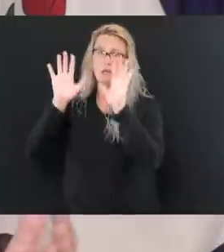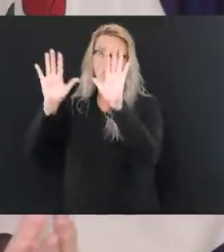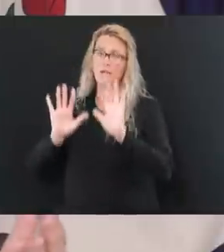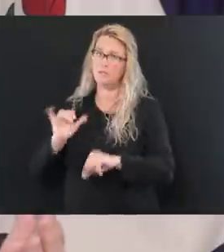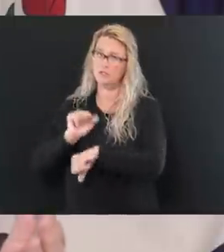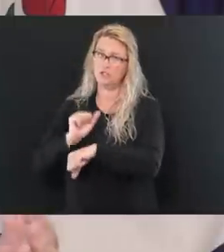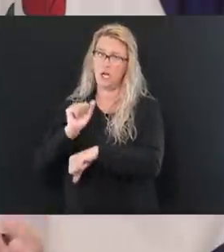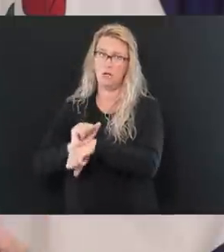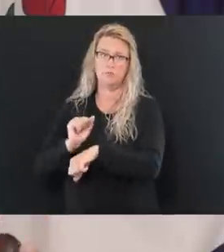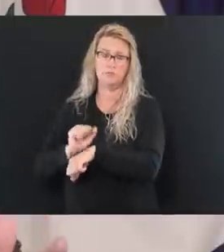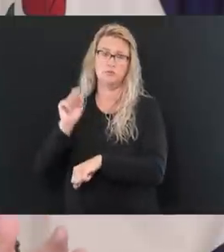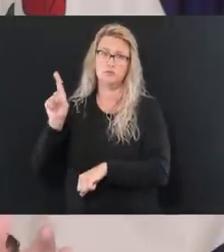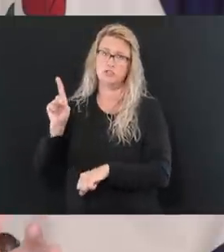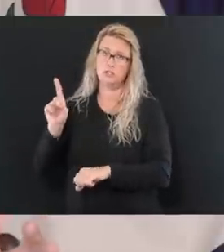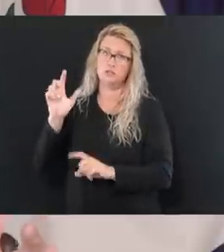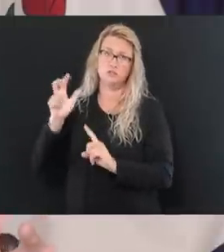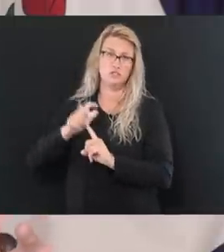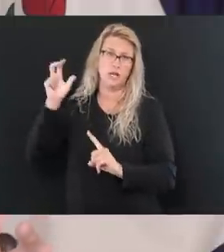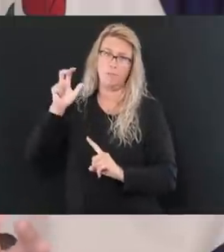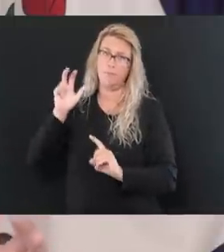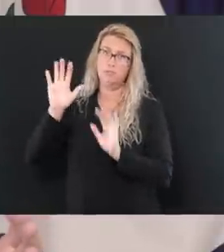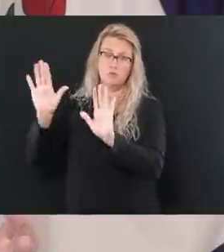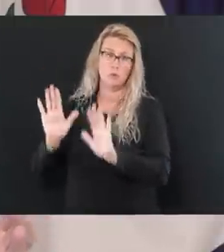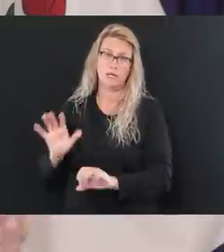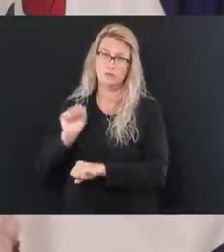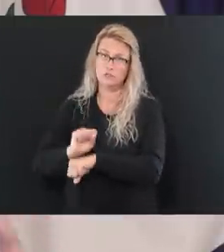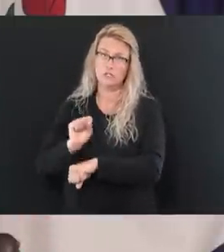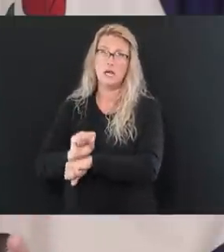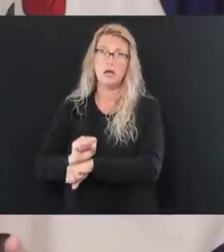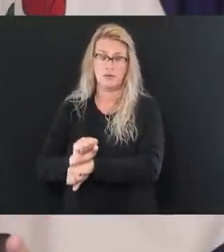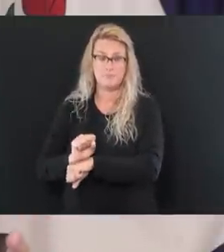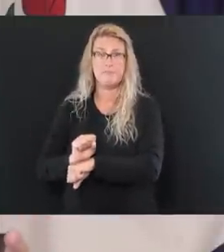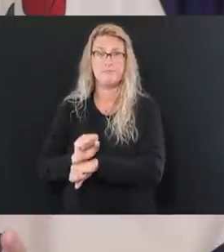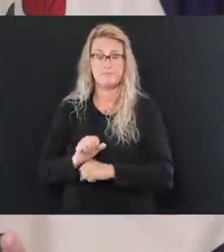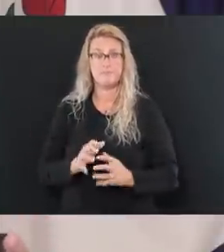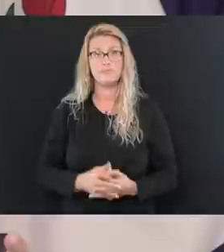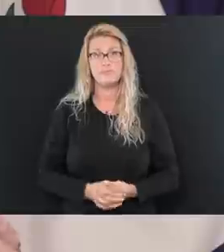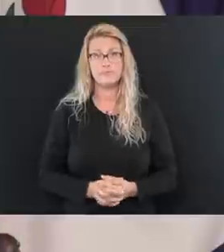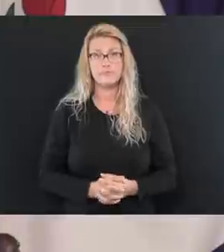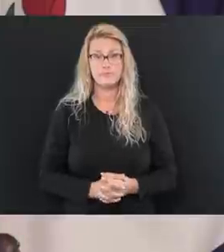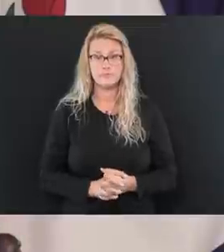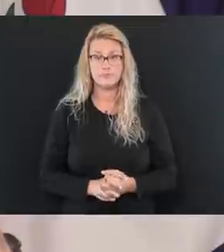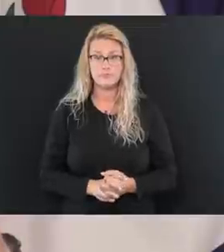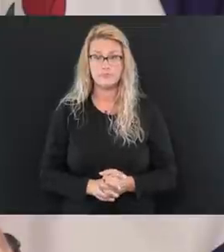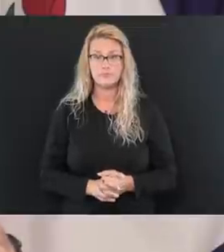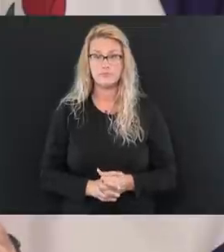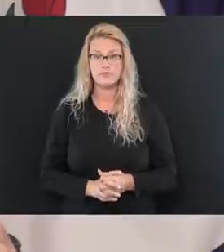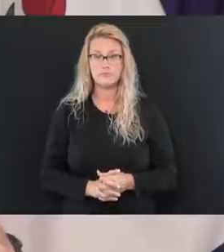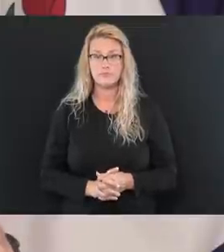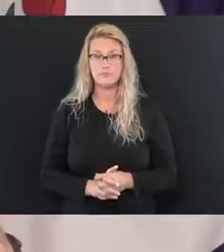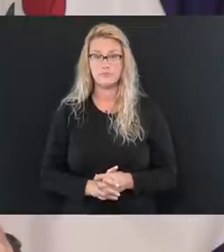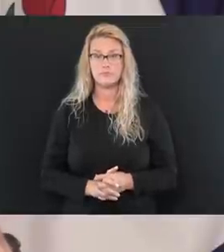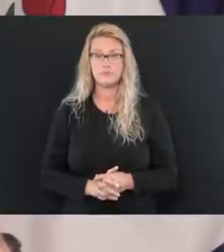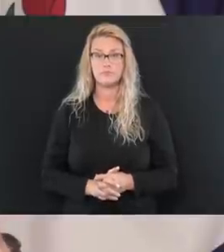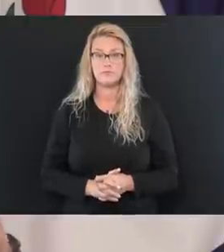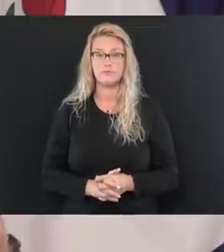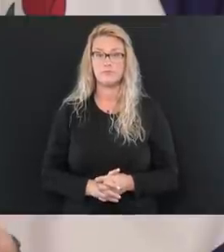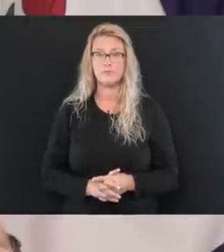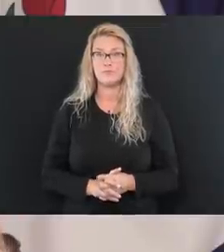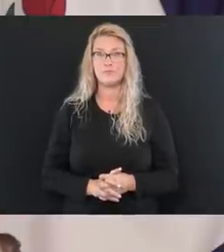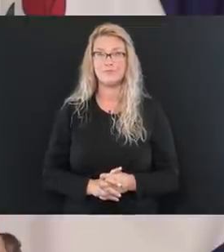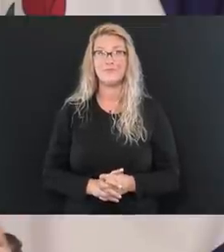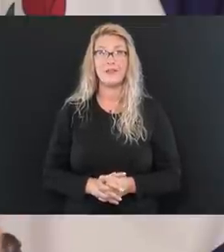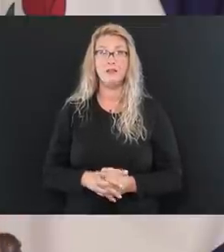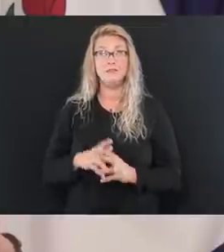nobody in the state that's doing any better than Sherry, and she does a great, great job. You know, now, there's lots of people that may be doing that's